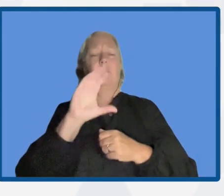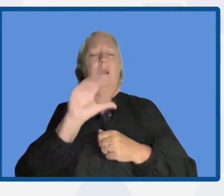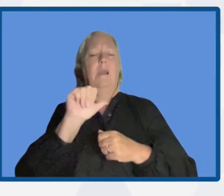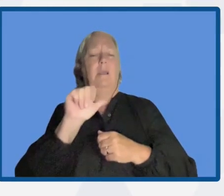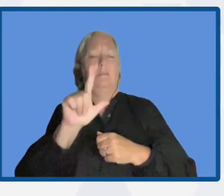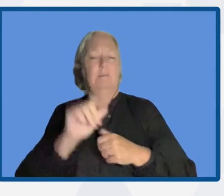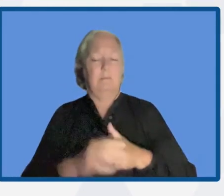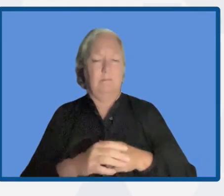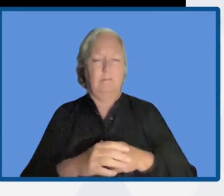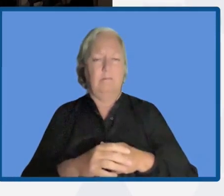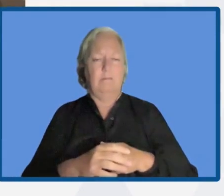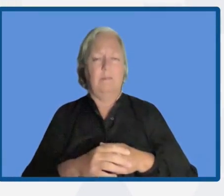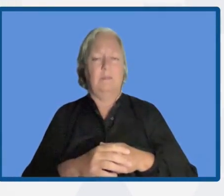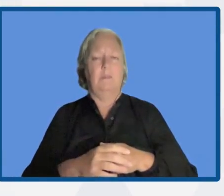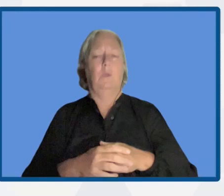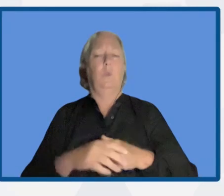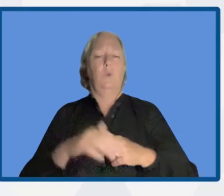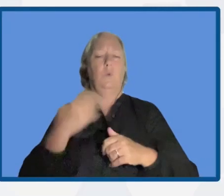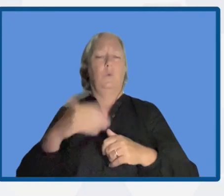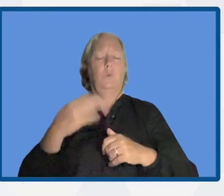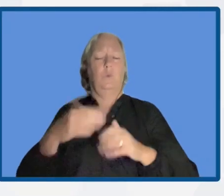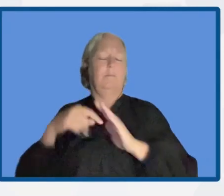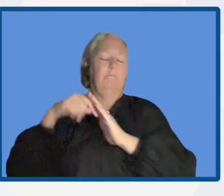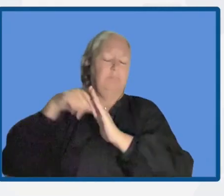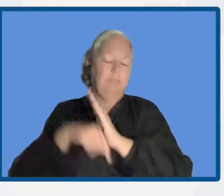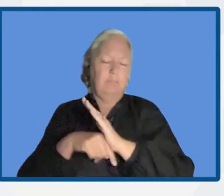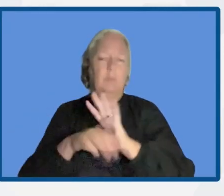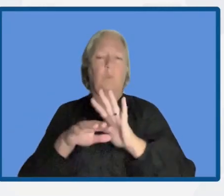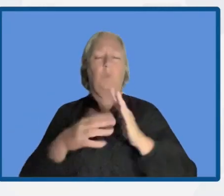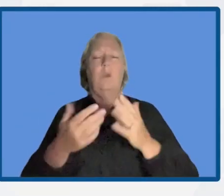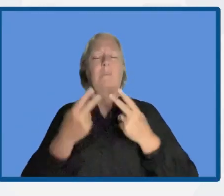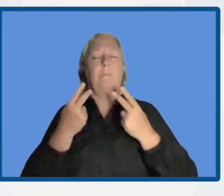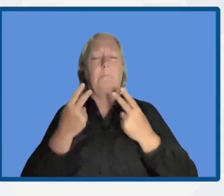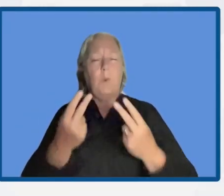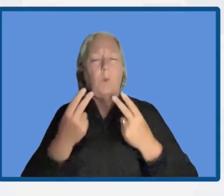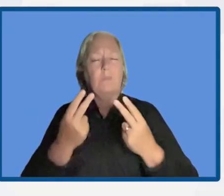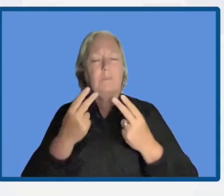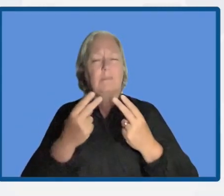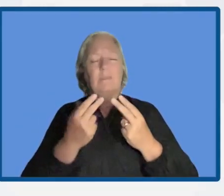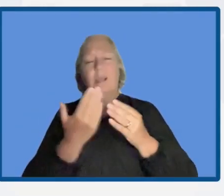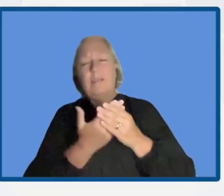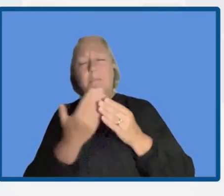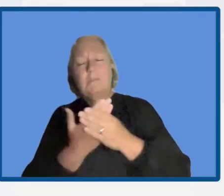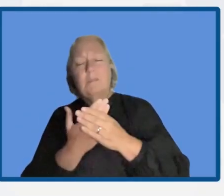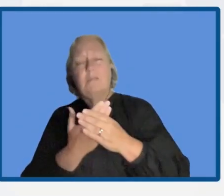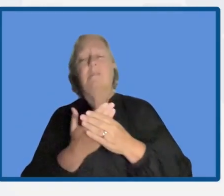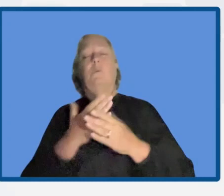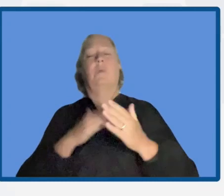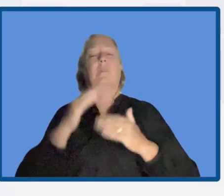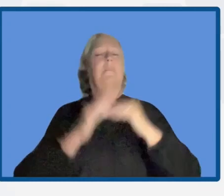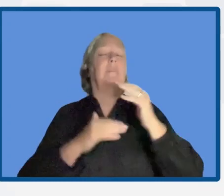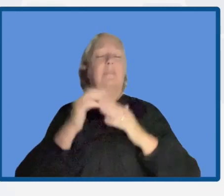quite a comprehensive perspective. What are the necessary elements to build effective and resilient